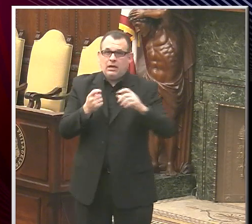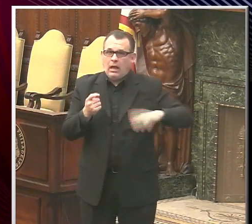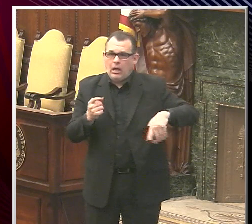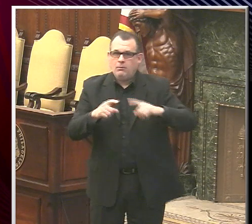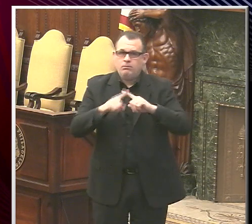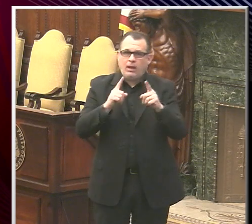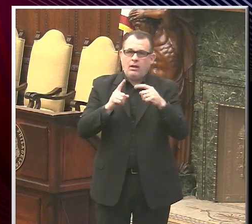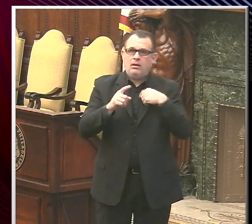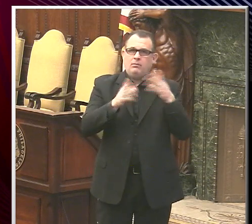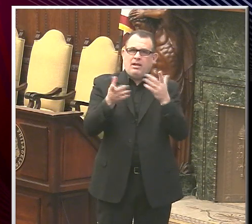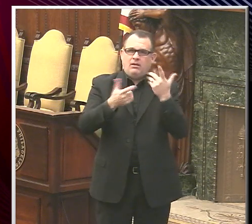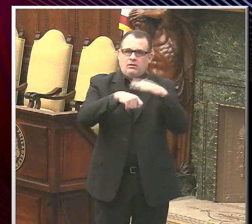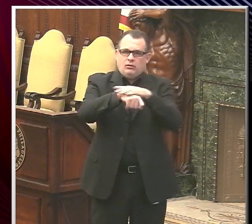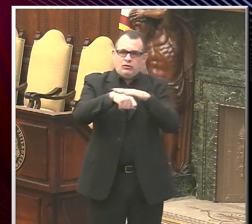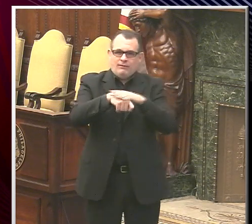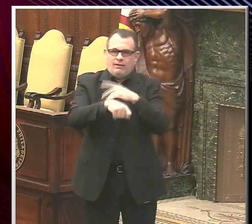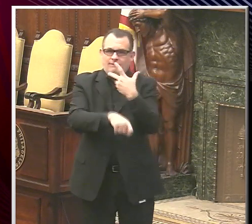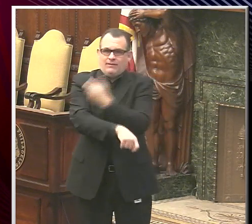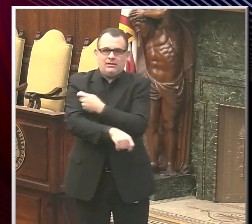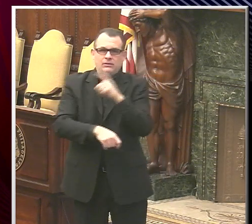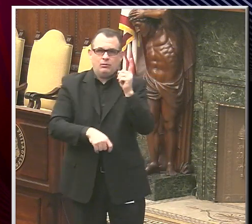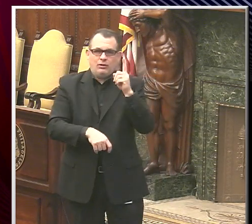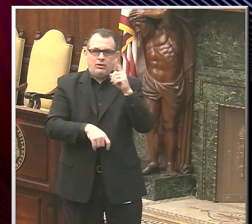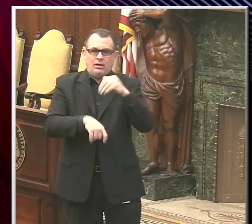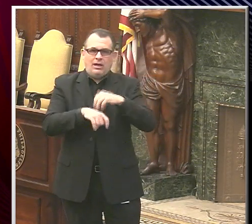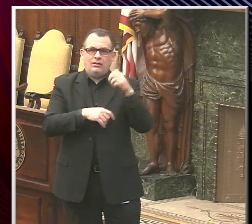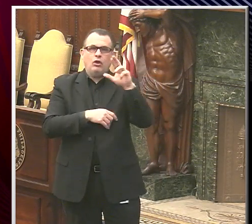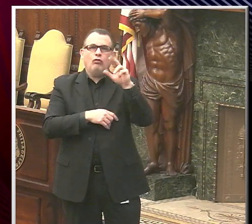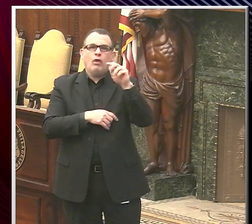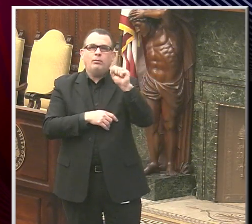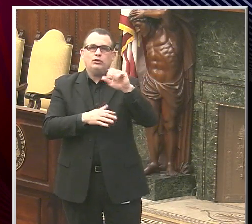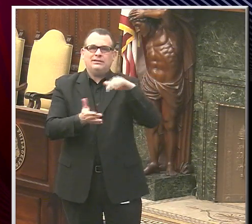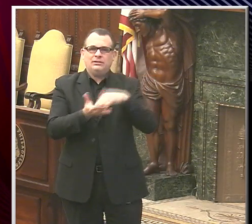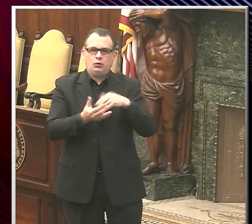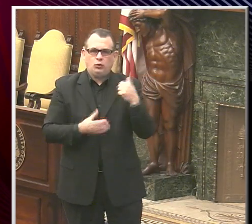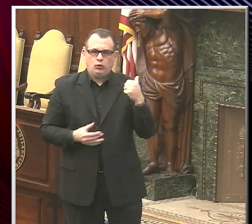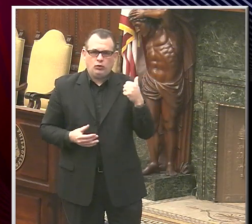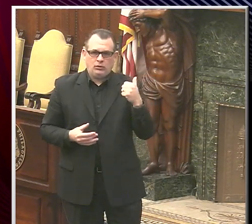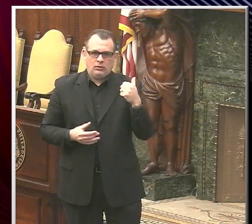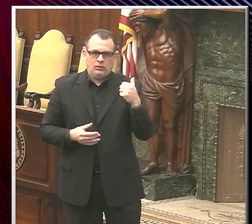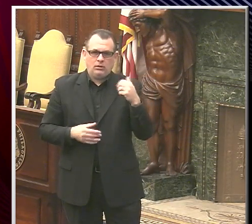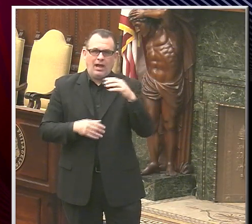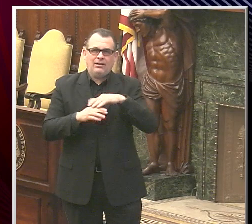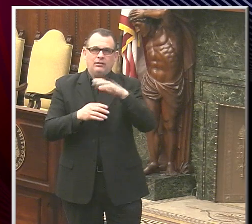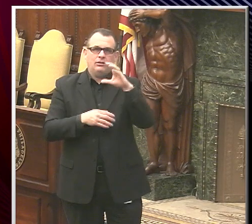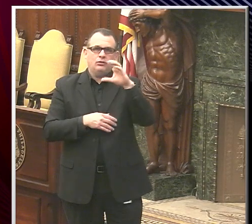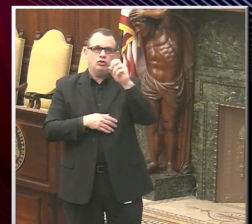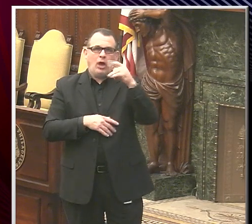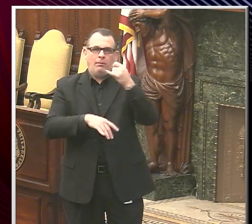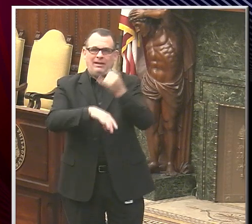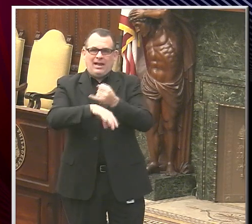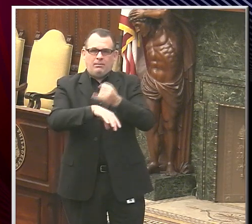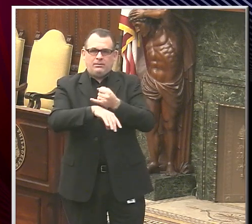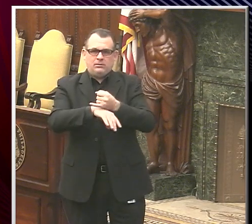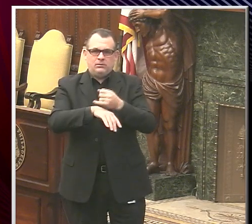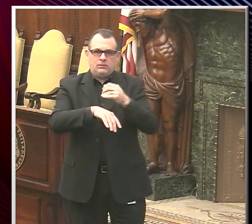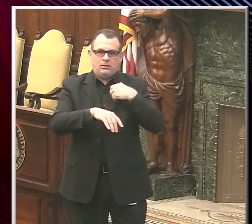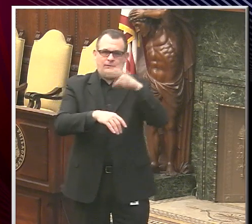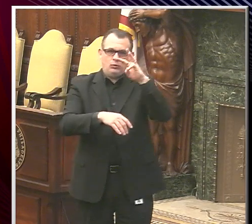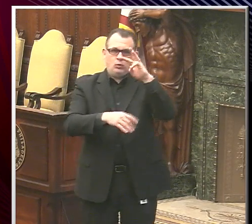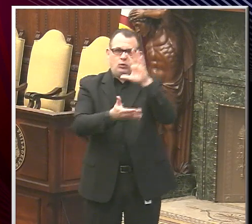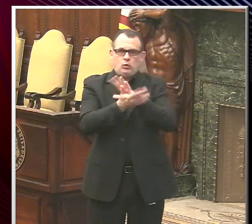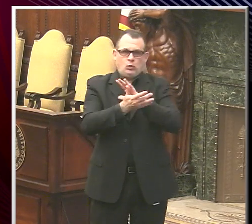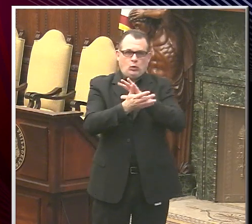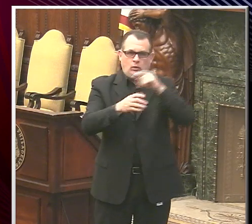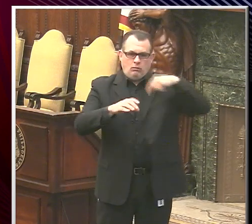The vaccines will be offered at the Roberts Center on the CHOP campus, plus six different school-based locations. The